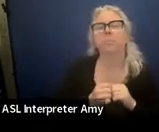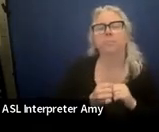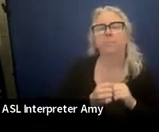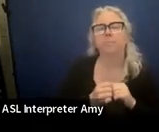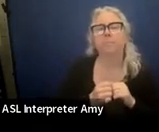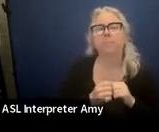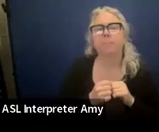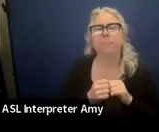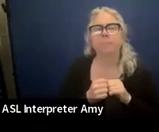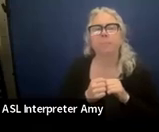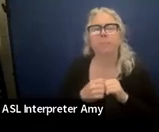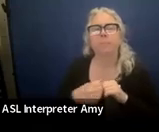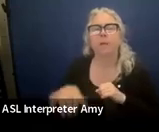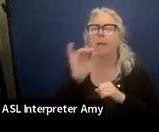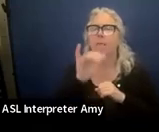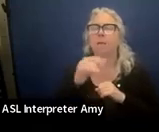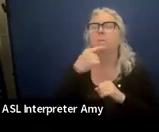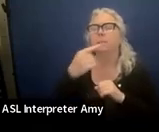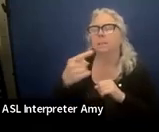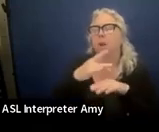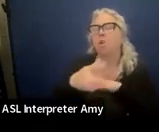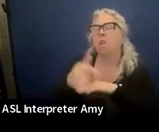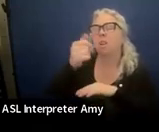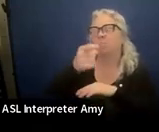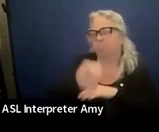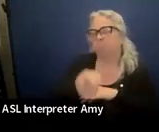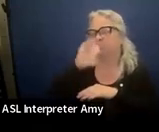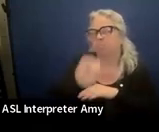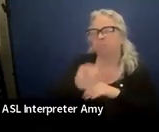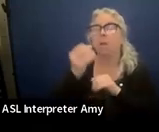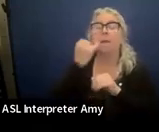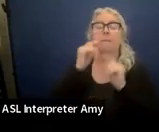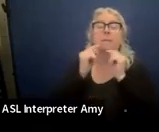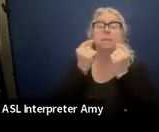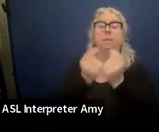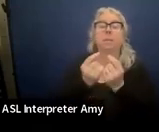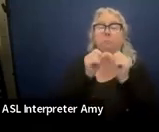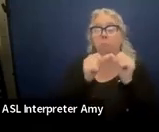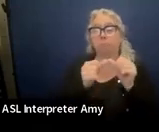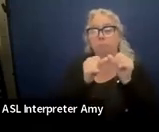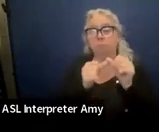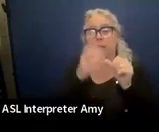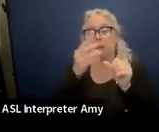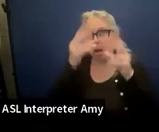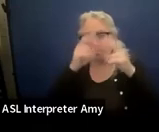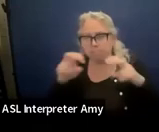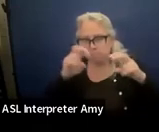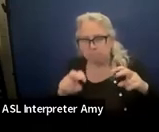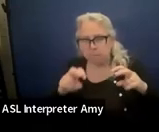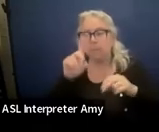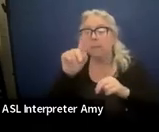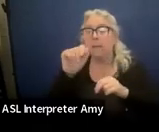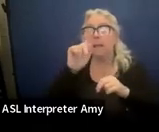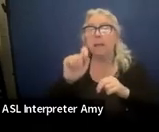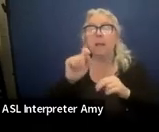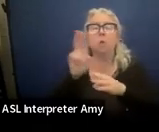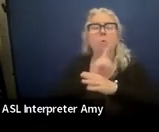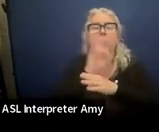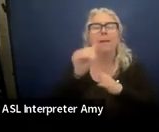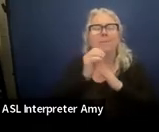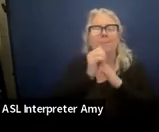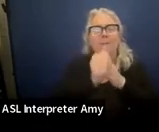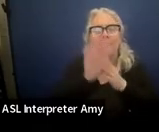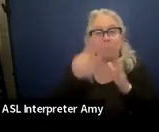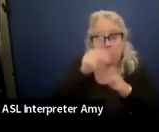And this is just what we said earlier, if the team maintained and analyzed their data and used that to drive their programming and